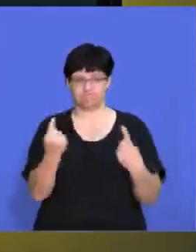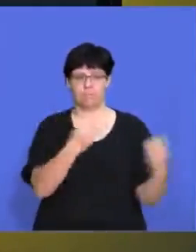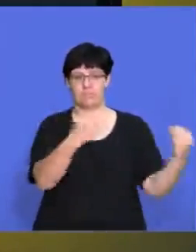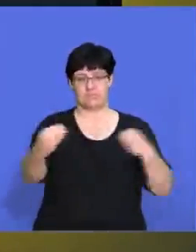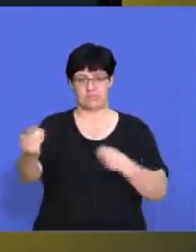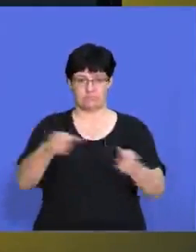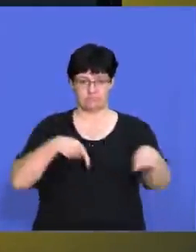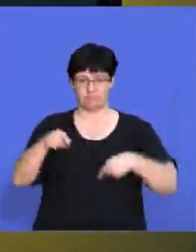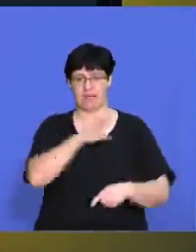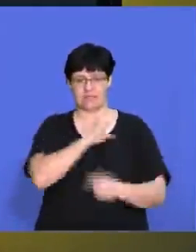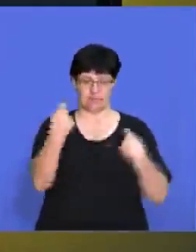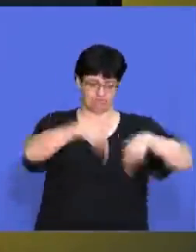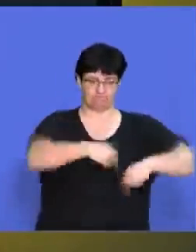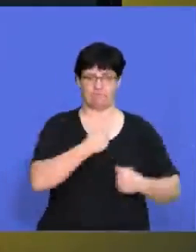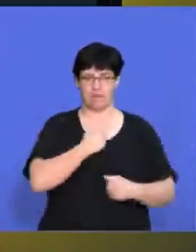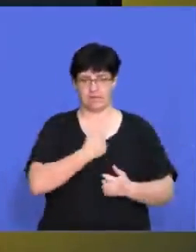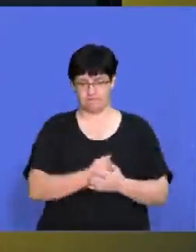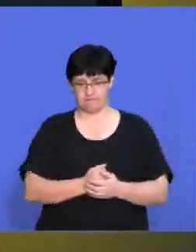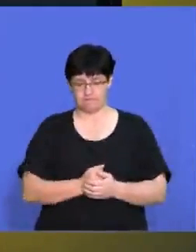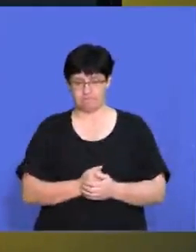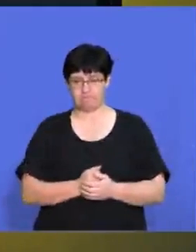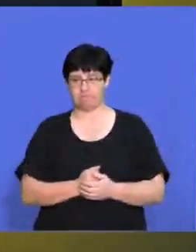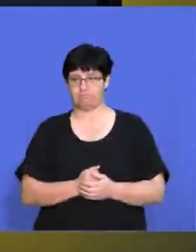um, uh, every consumer that they can get.